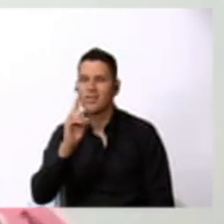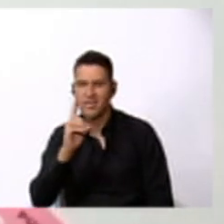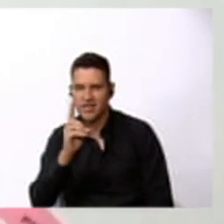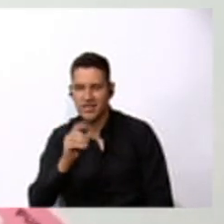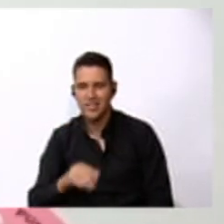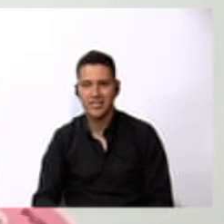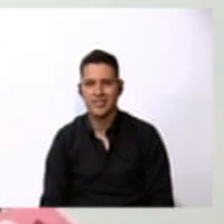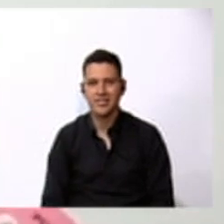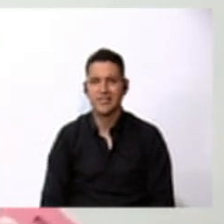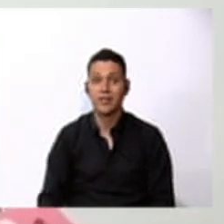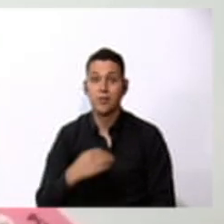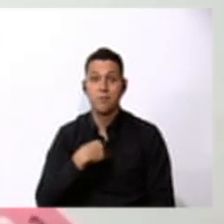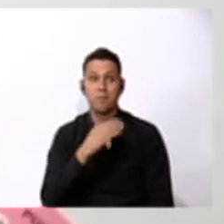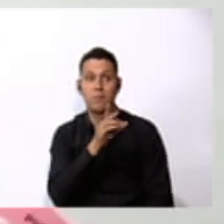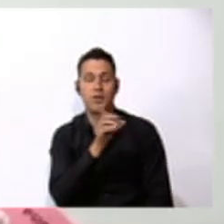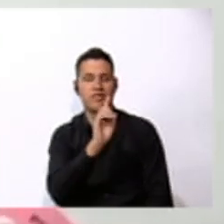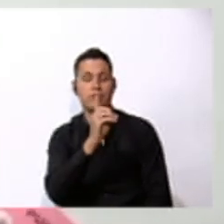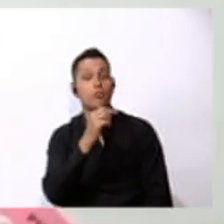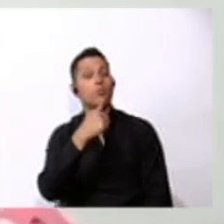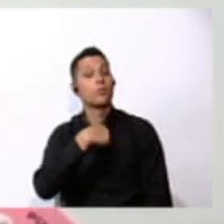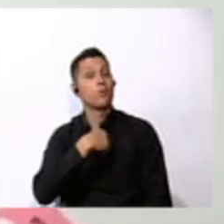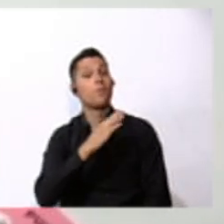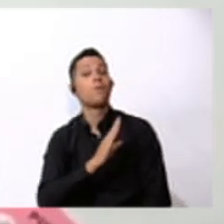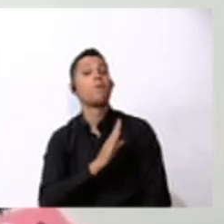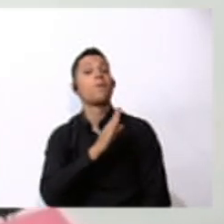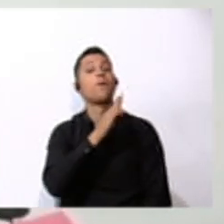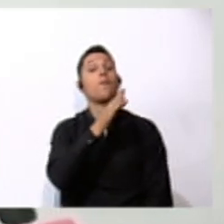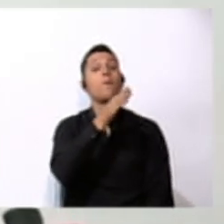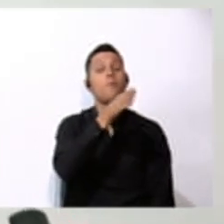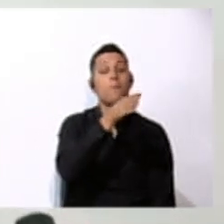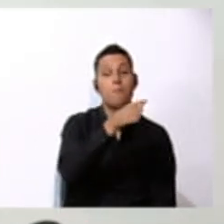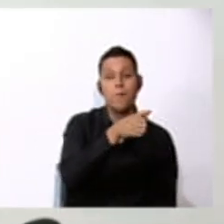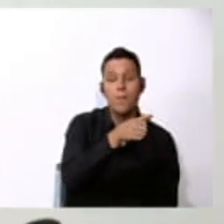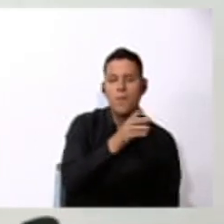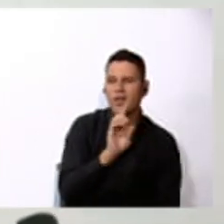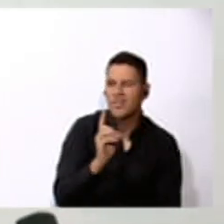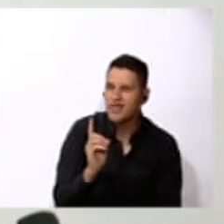going? Where am going to the school.